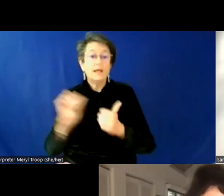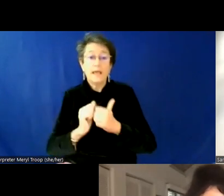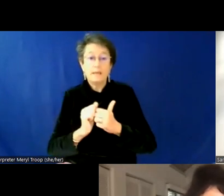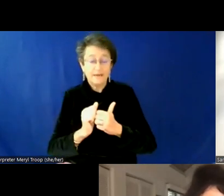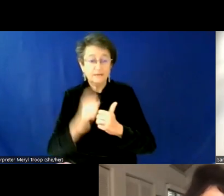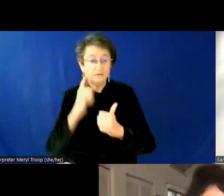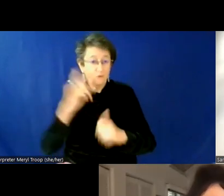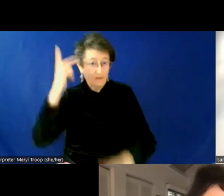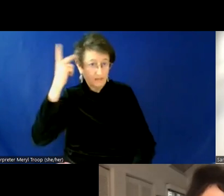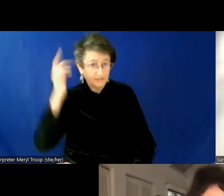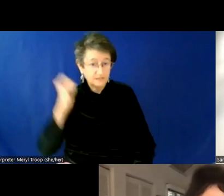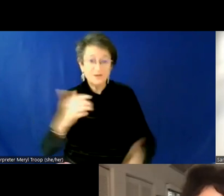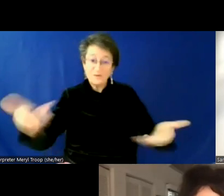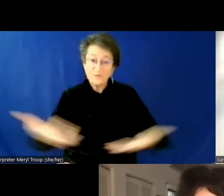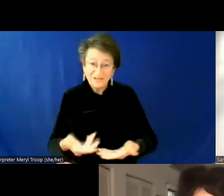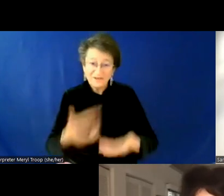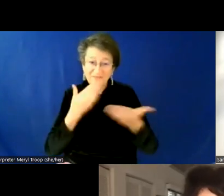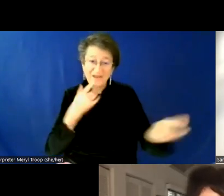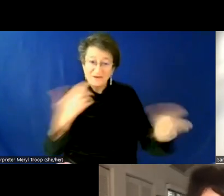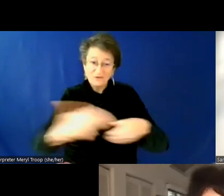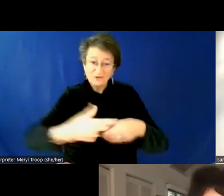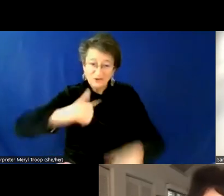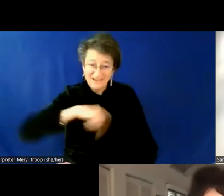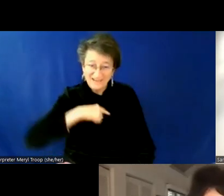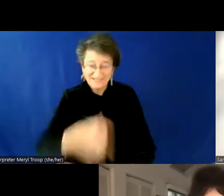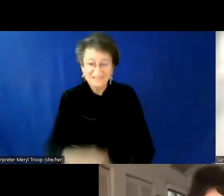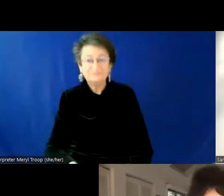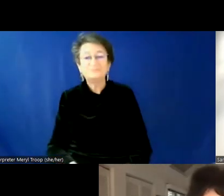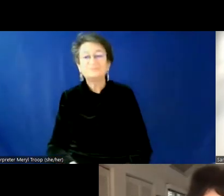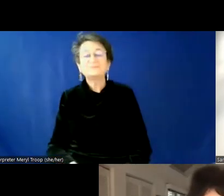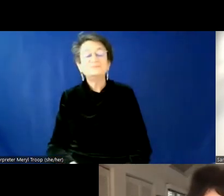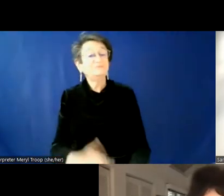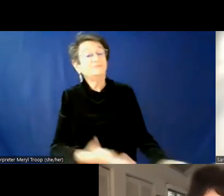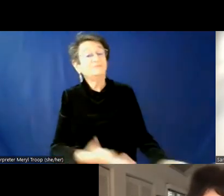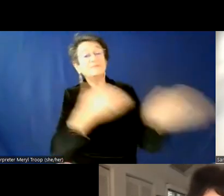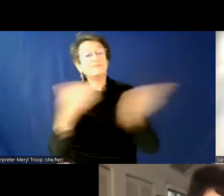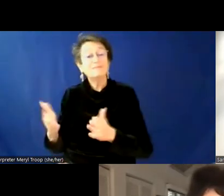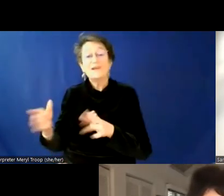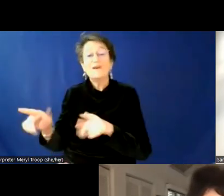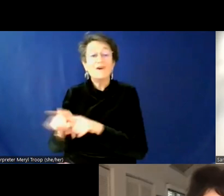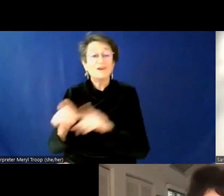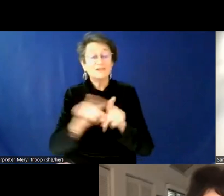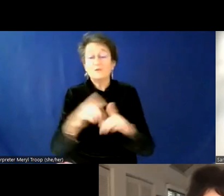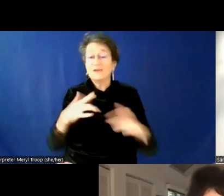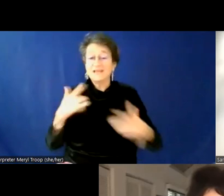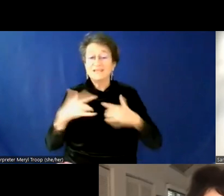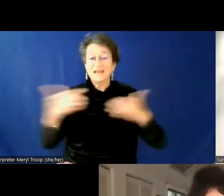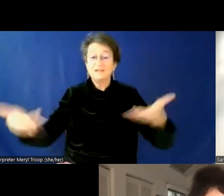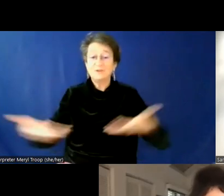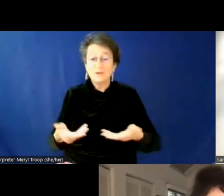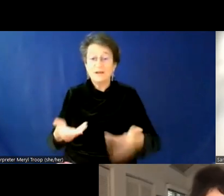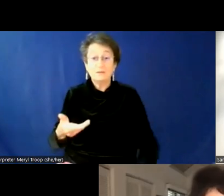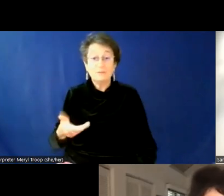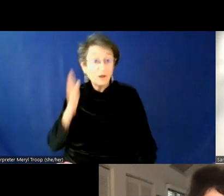have you with us. Thank you. And also we're, uh, excited to welcome future alum,